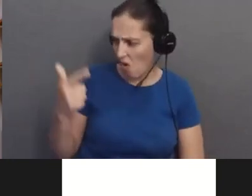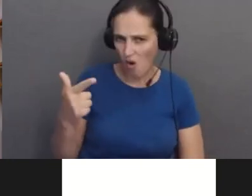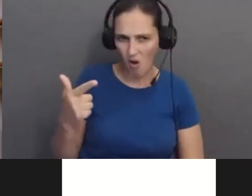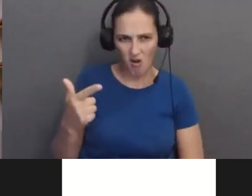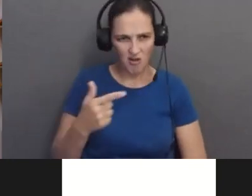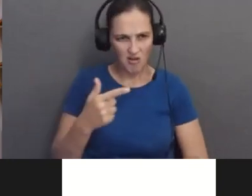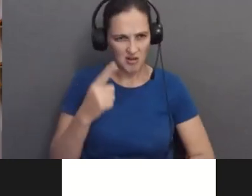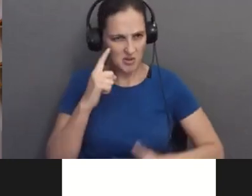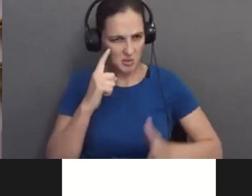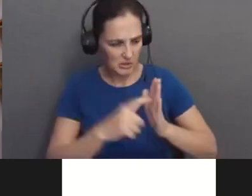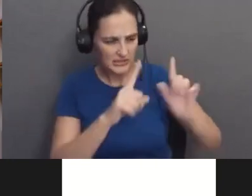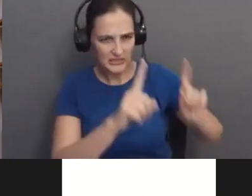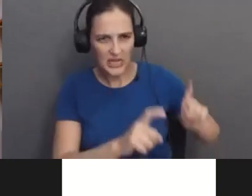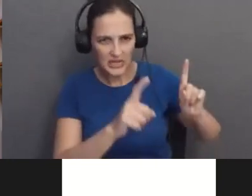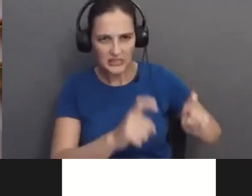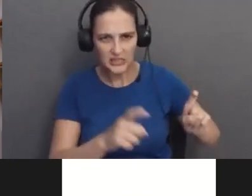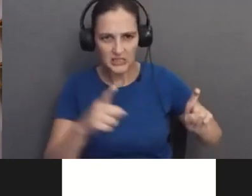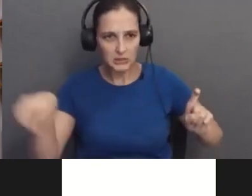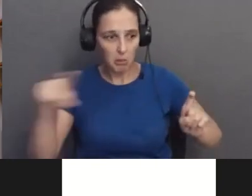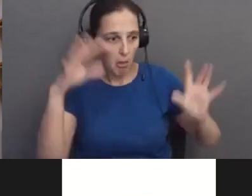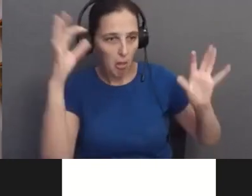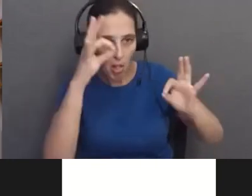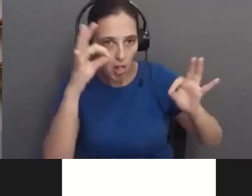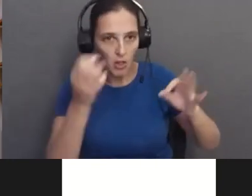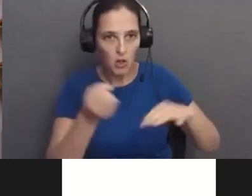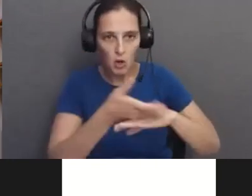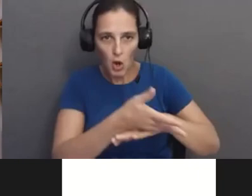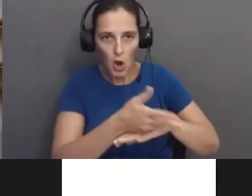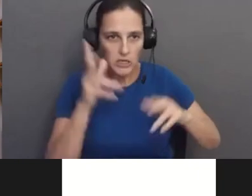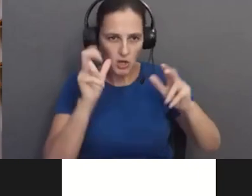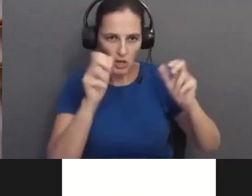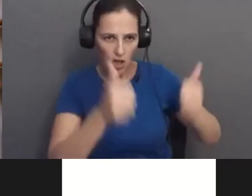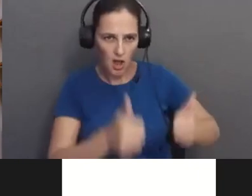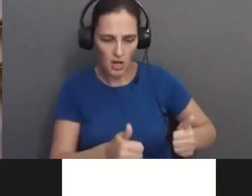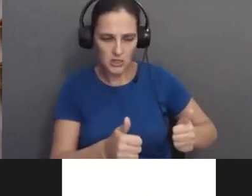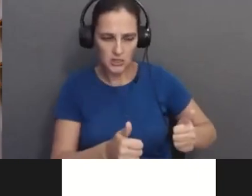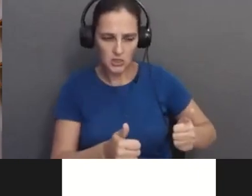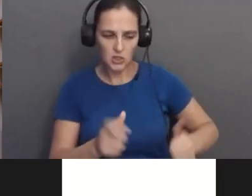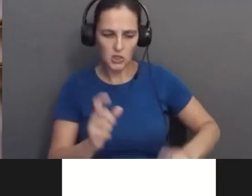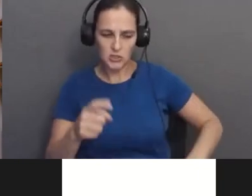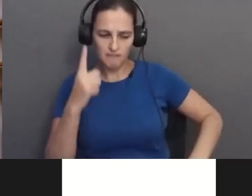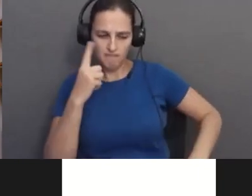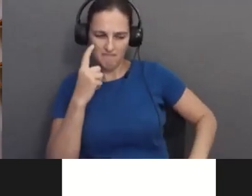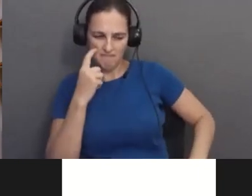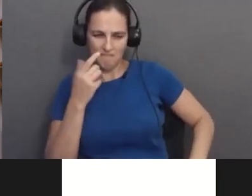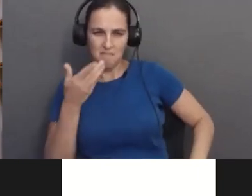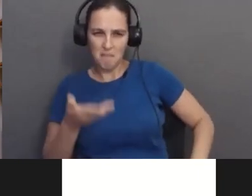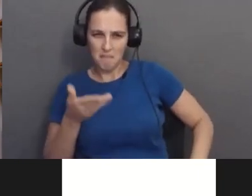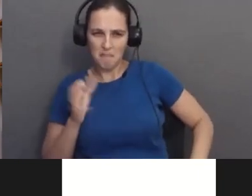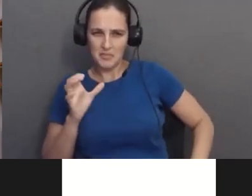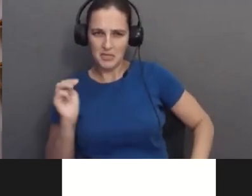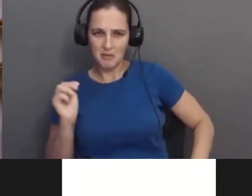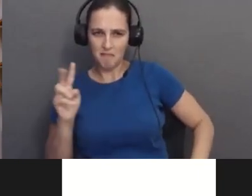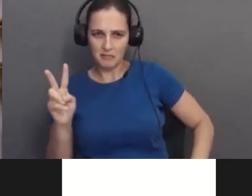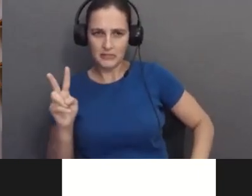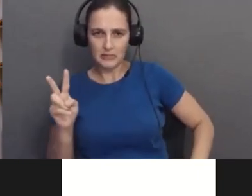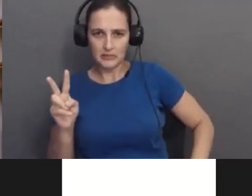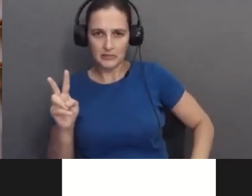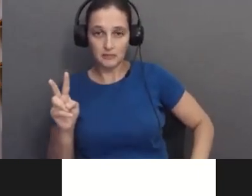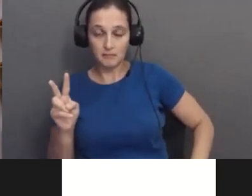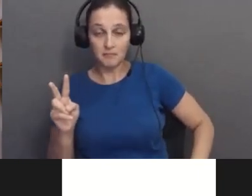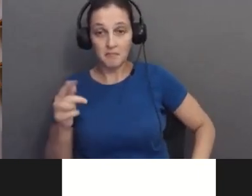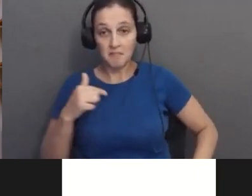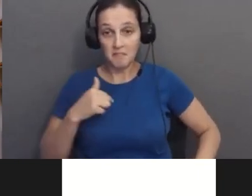can't figure out what caused it, they should be thinking, could this be CMB? I think that every time, when I worked with infants,